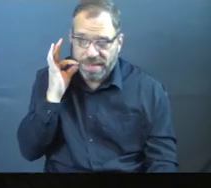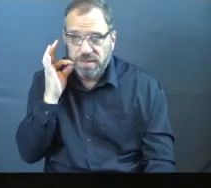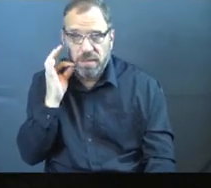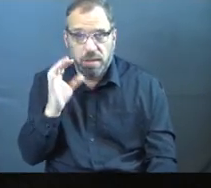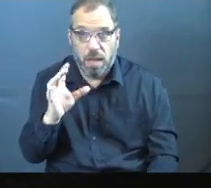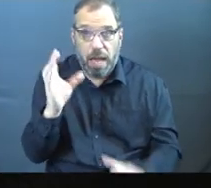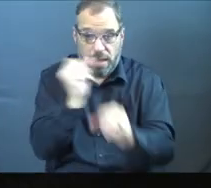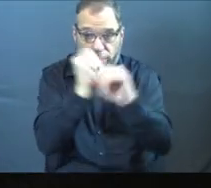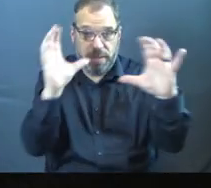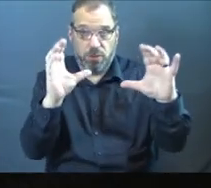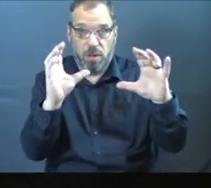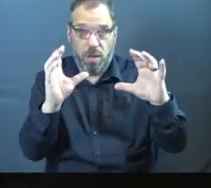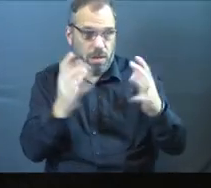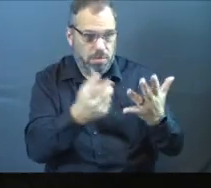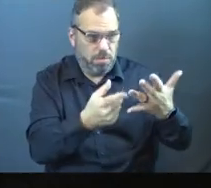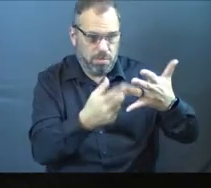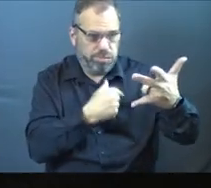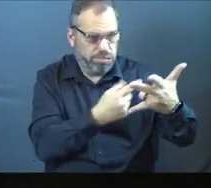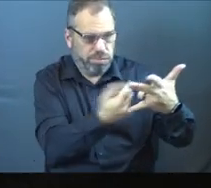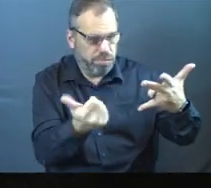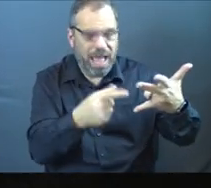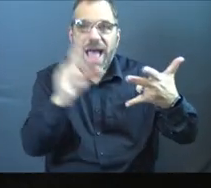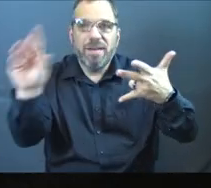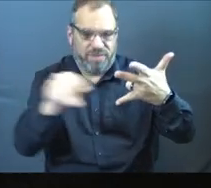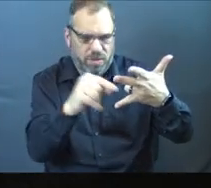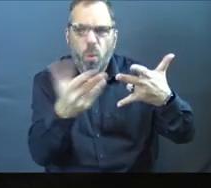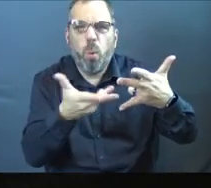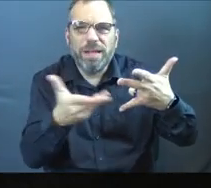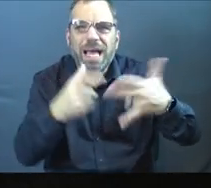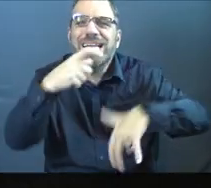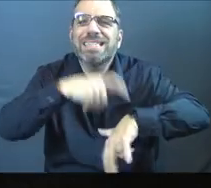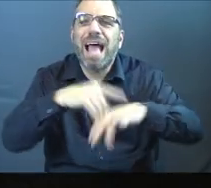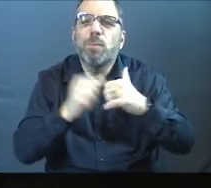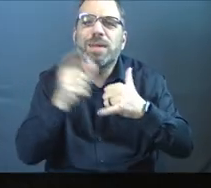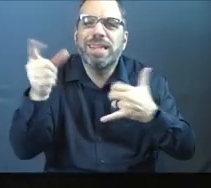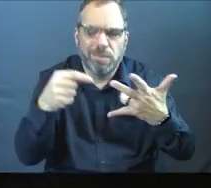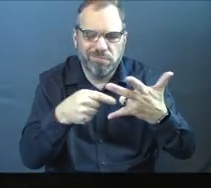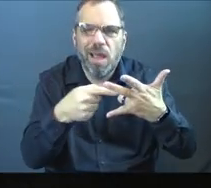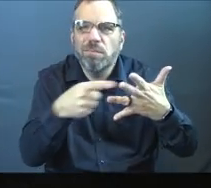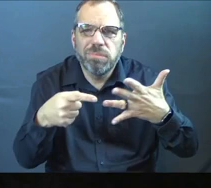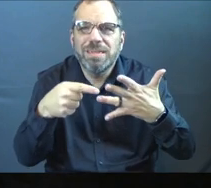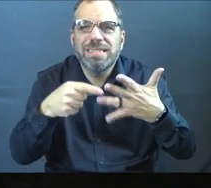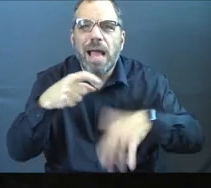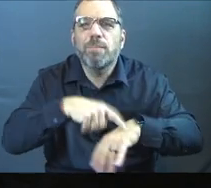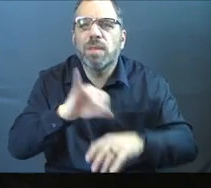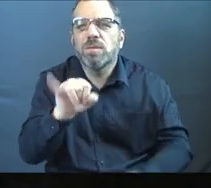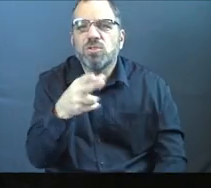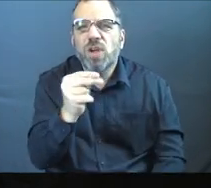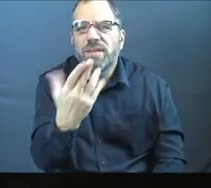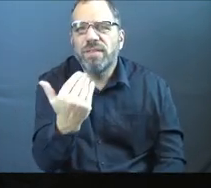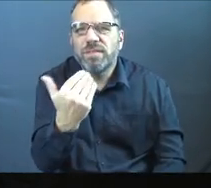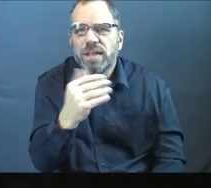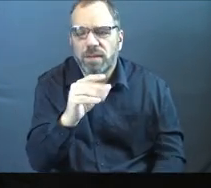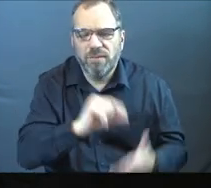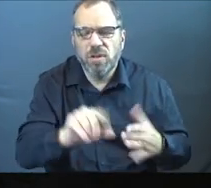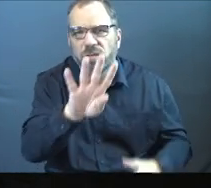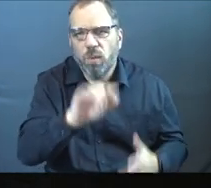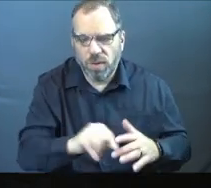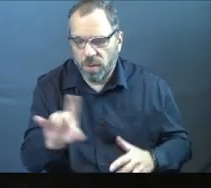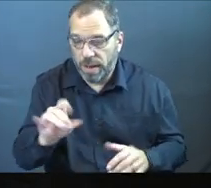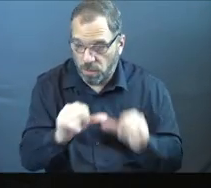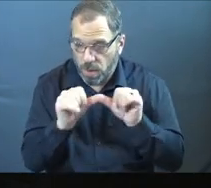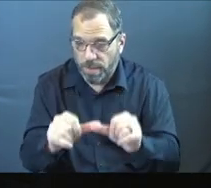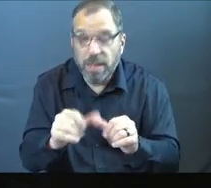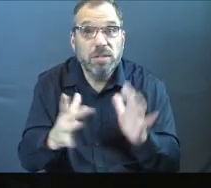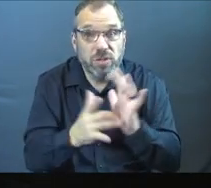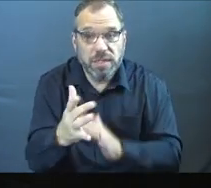this picture. When you eliminate, you get rid of, you've got to fill that with time with him. Why is that? John 15, 4 through 8. Remain